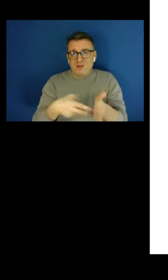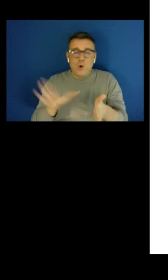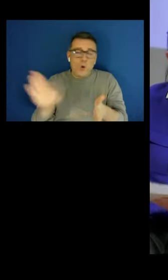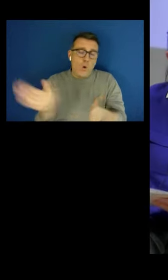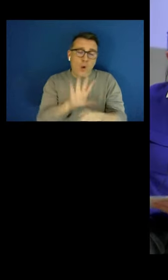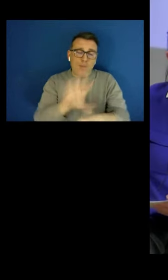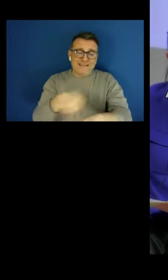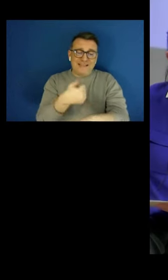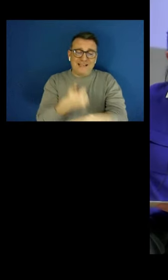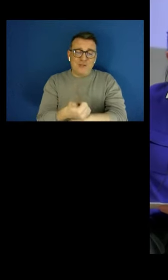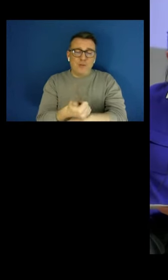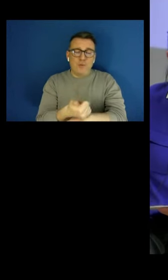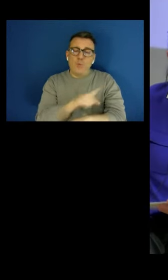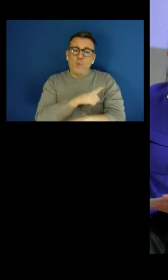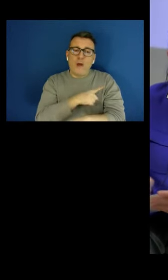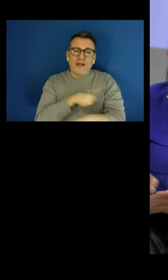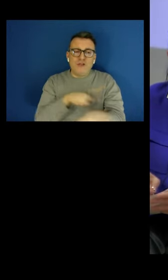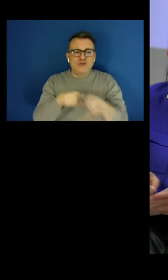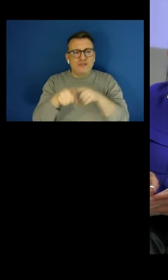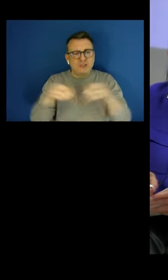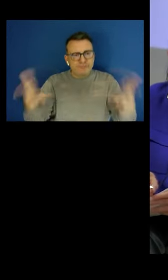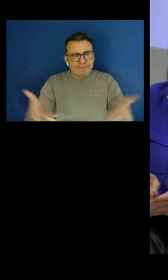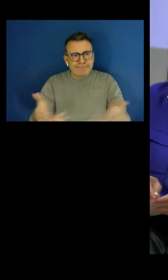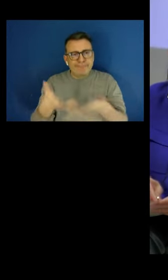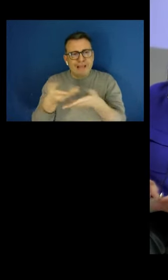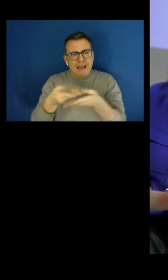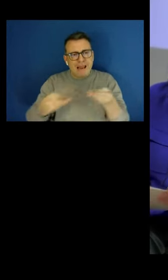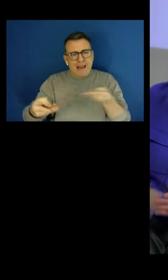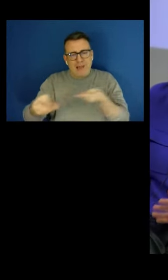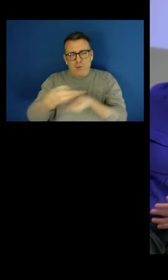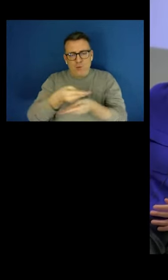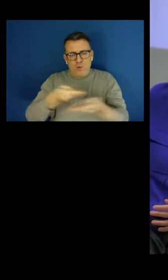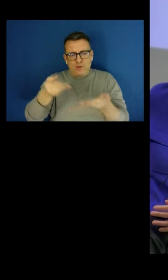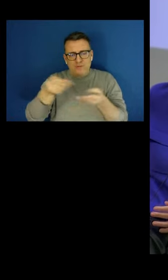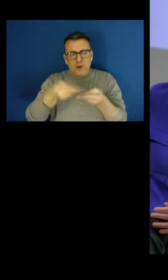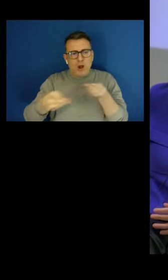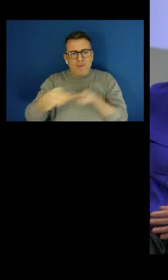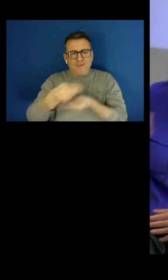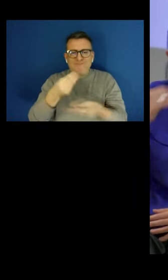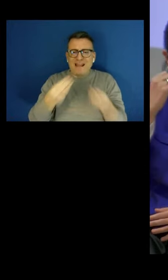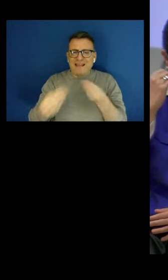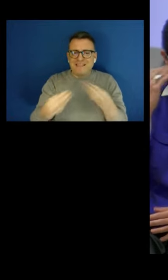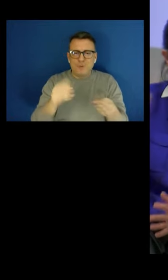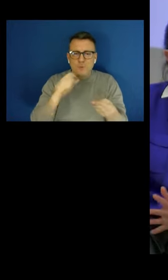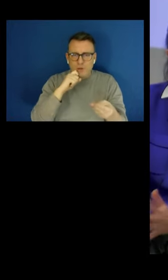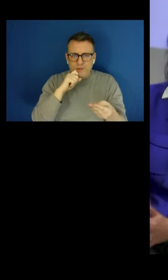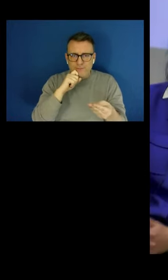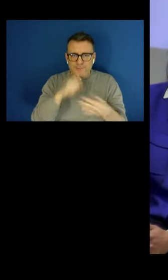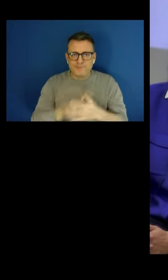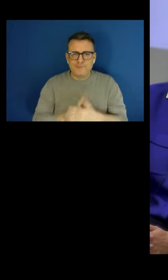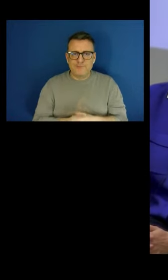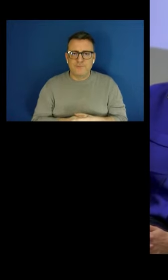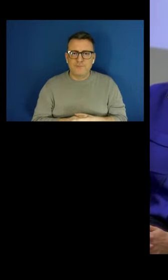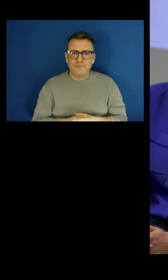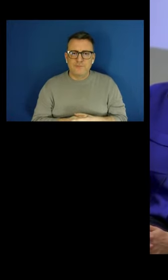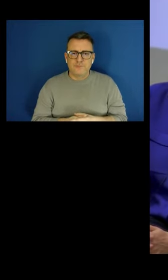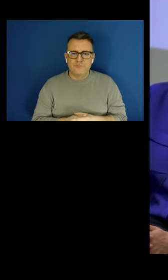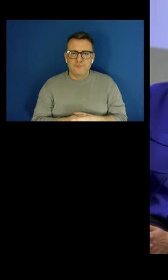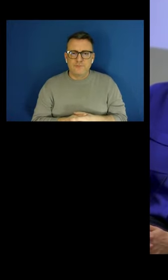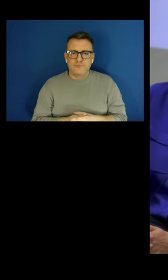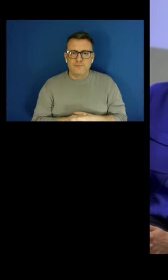flexible and allow companies to adjust their labor force or their workforce